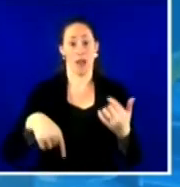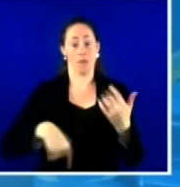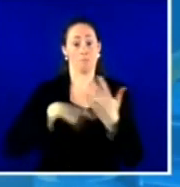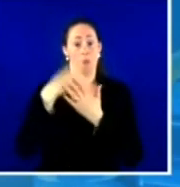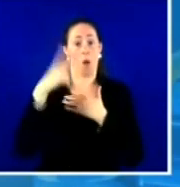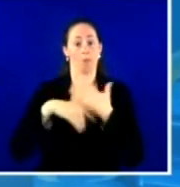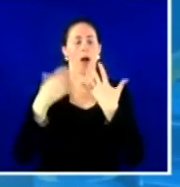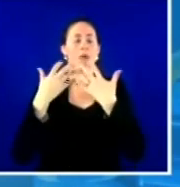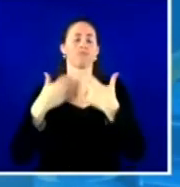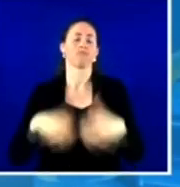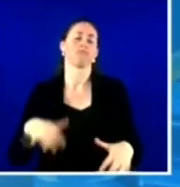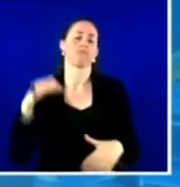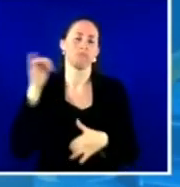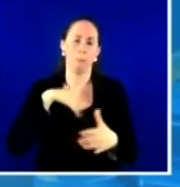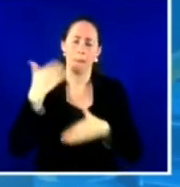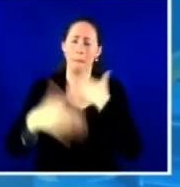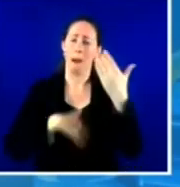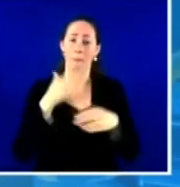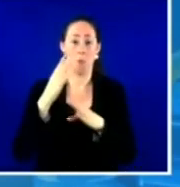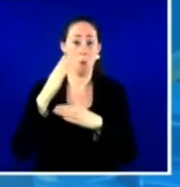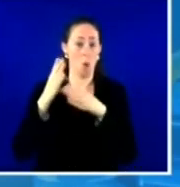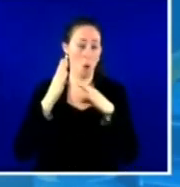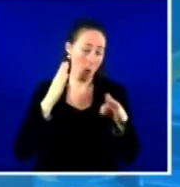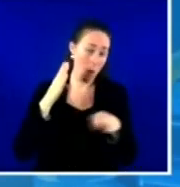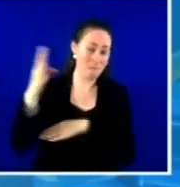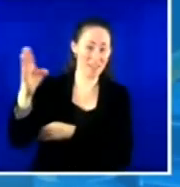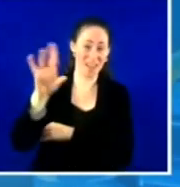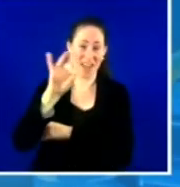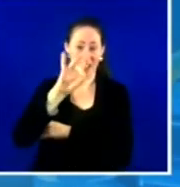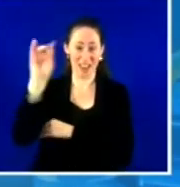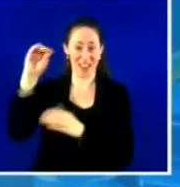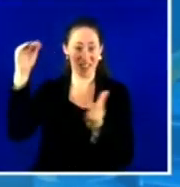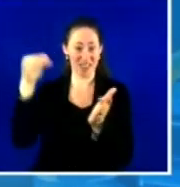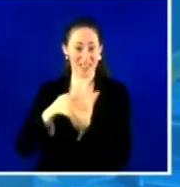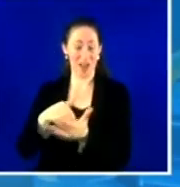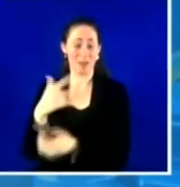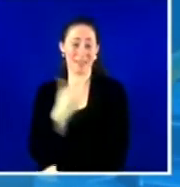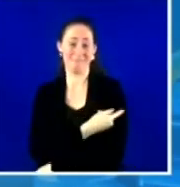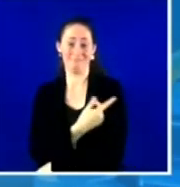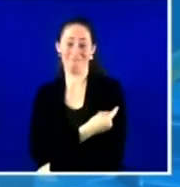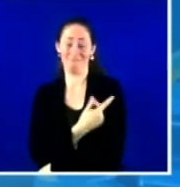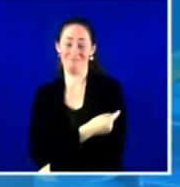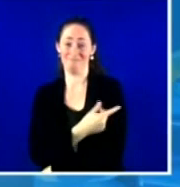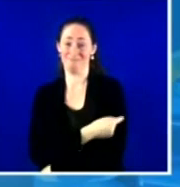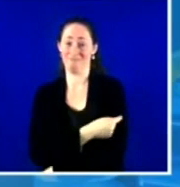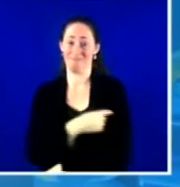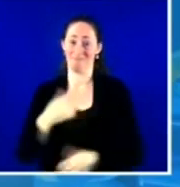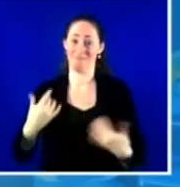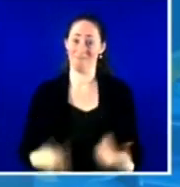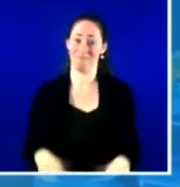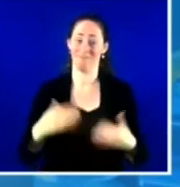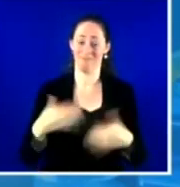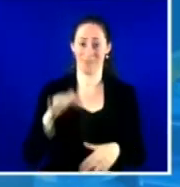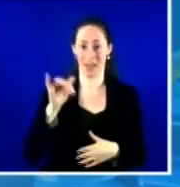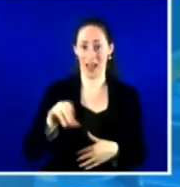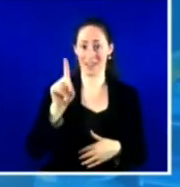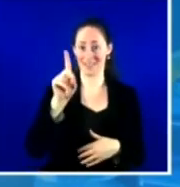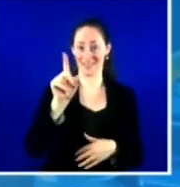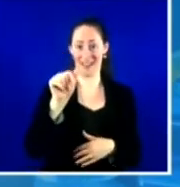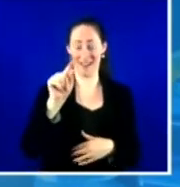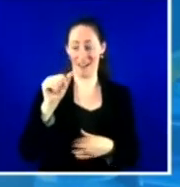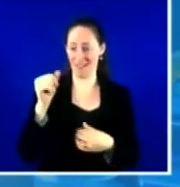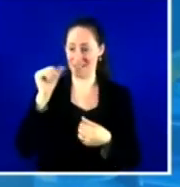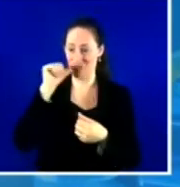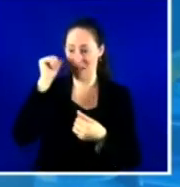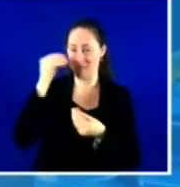,000 shots were given to date. This data is from yesterday. The chief, the person in